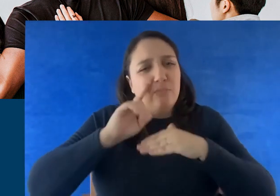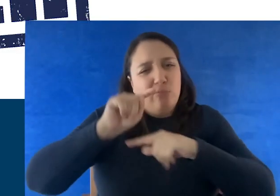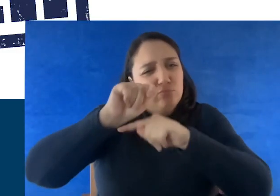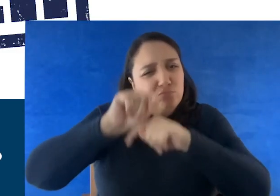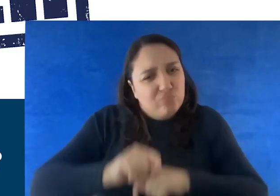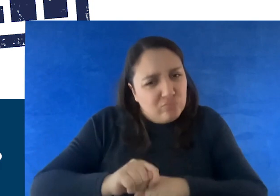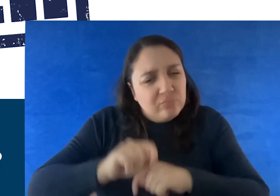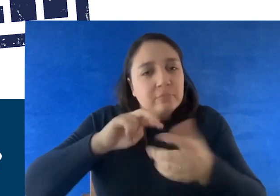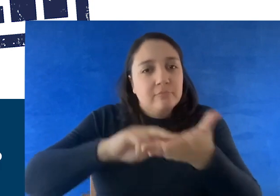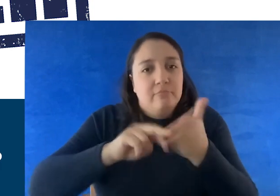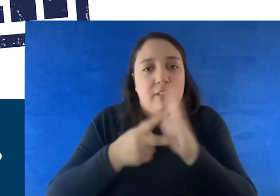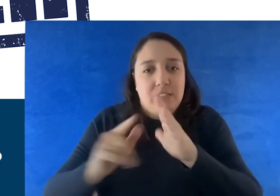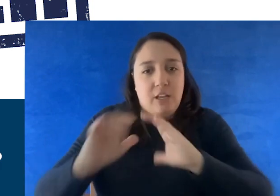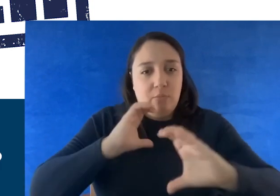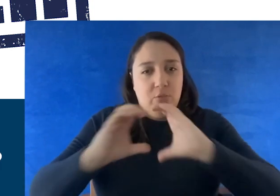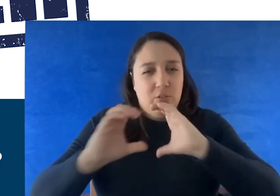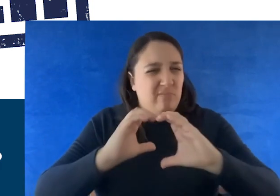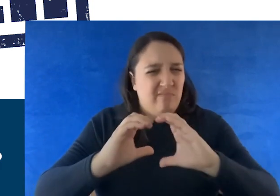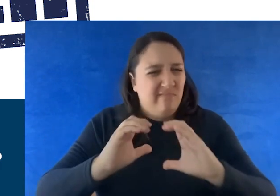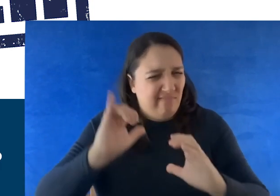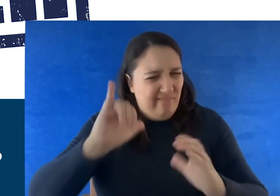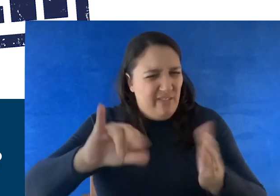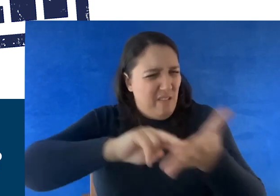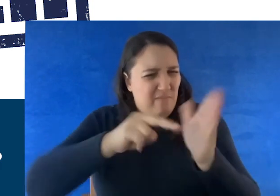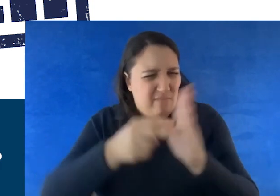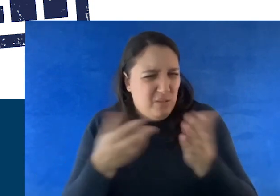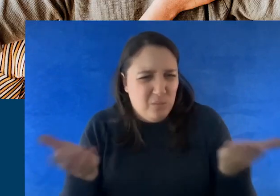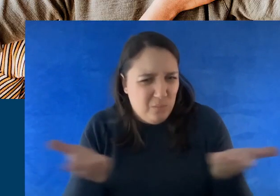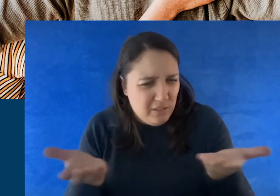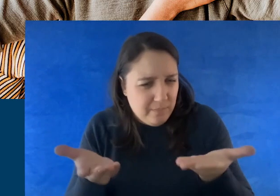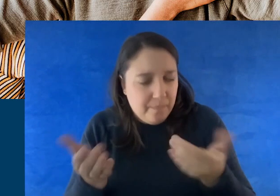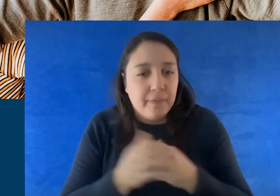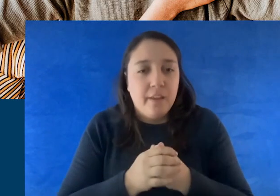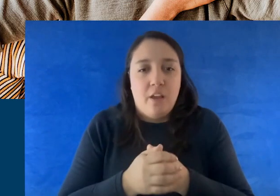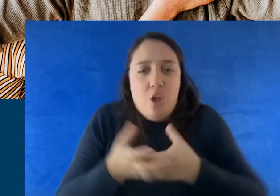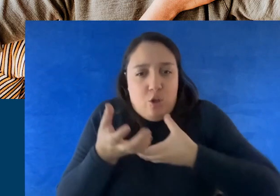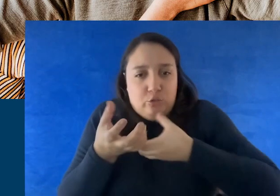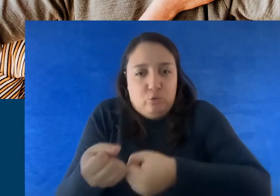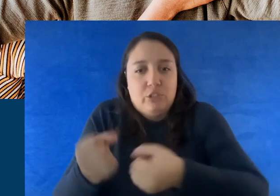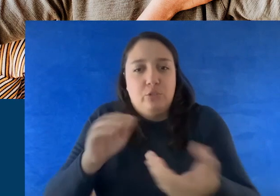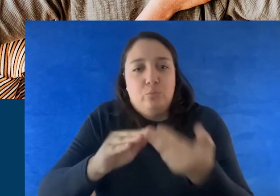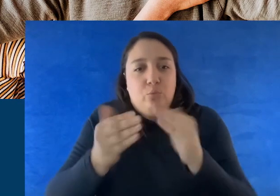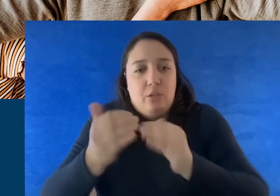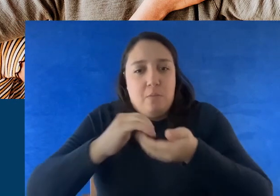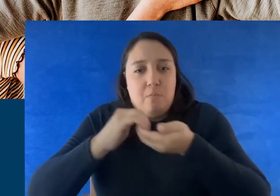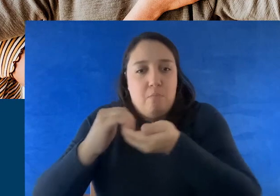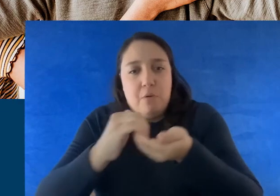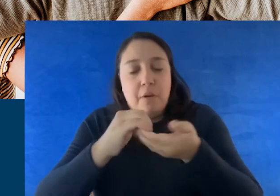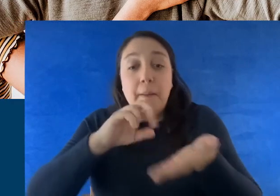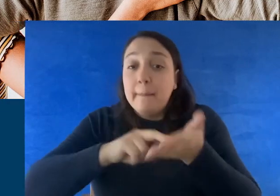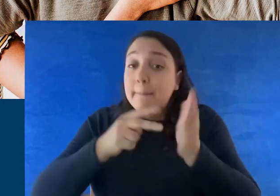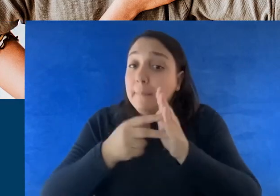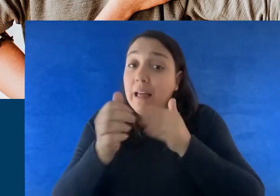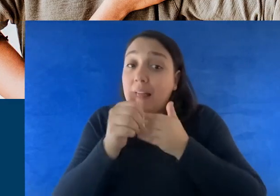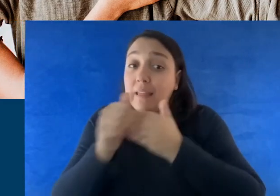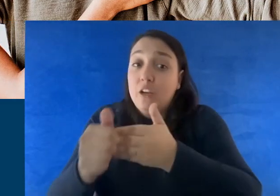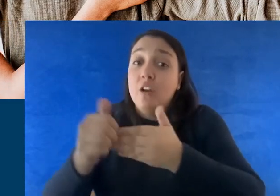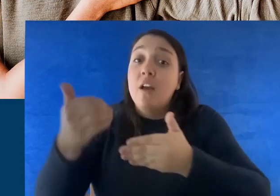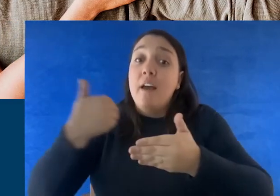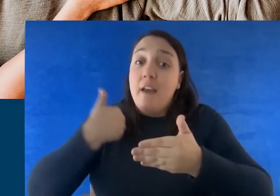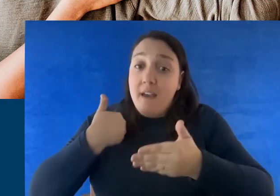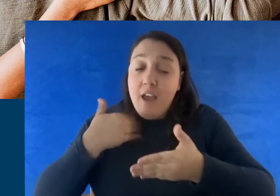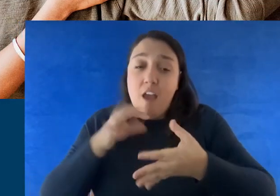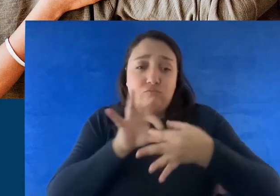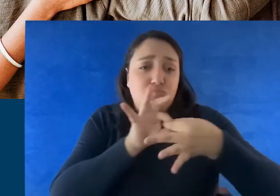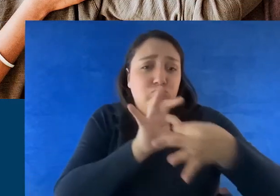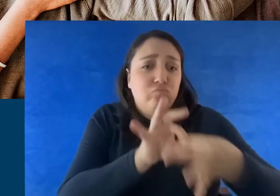But what is a trusted community partner? A trusted community partner is a community leader who has ties to